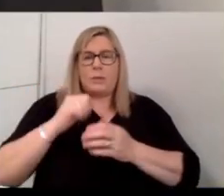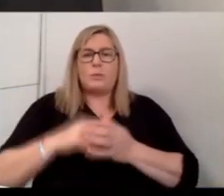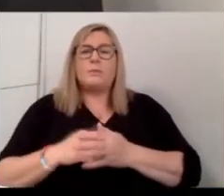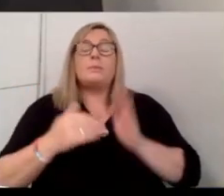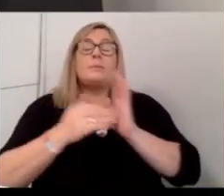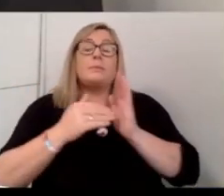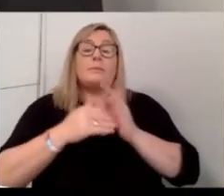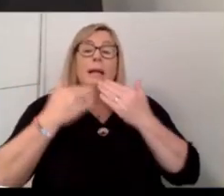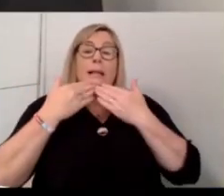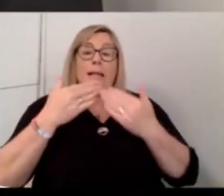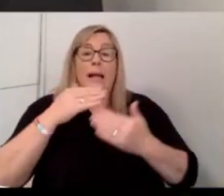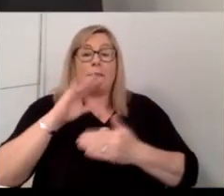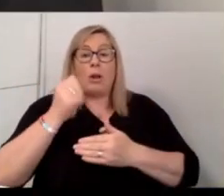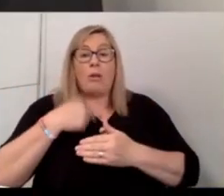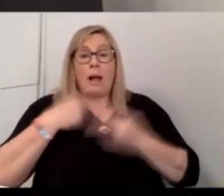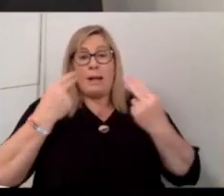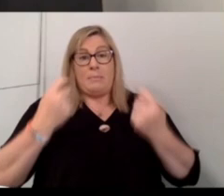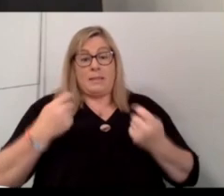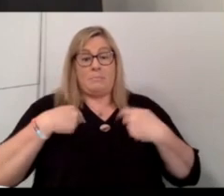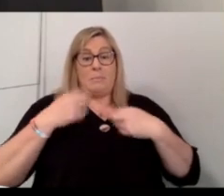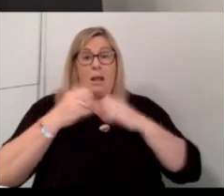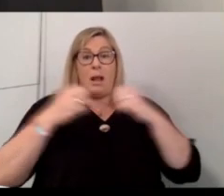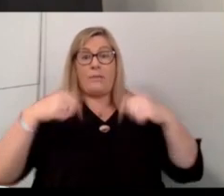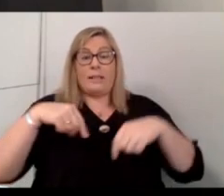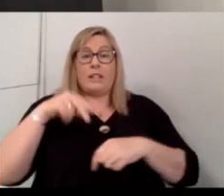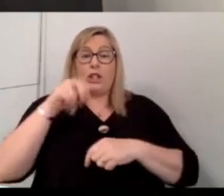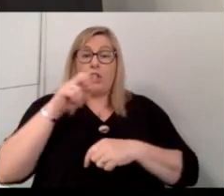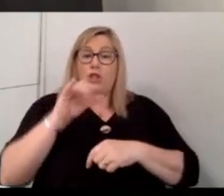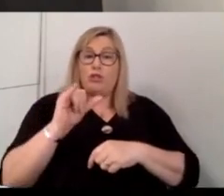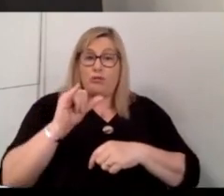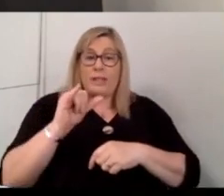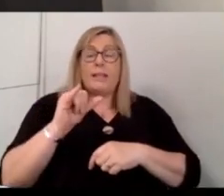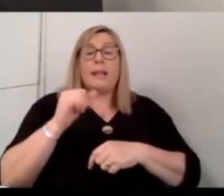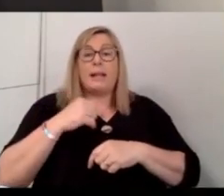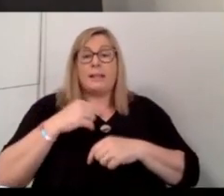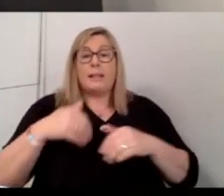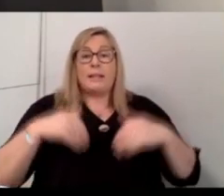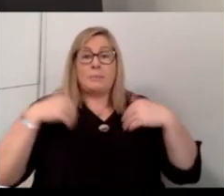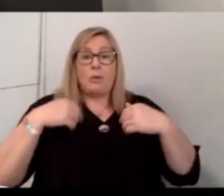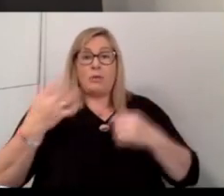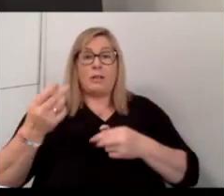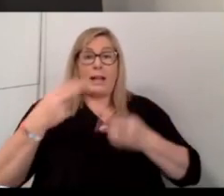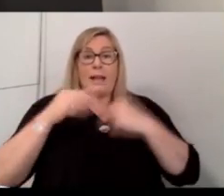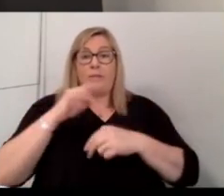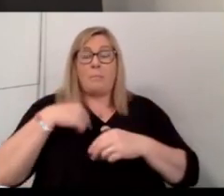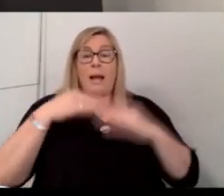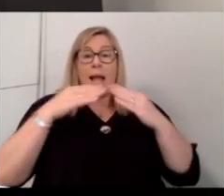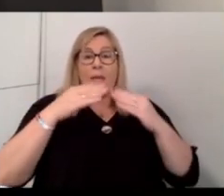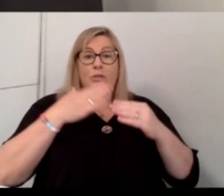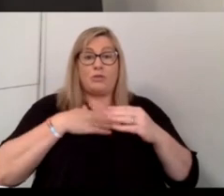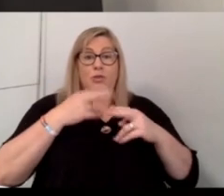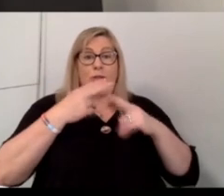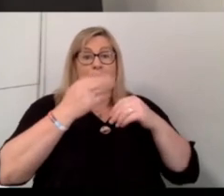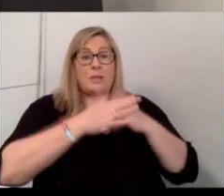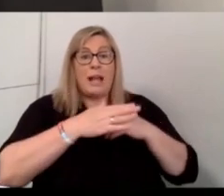thanks Laura. I'm sitting right now in our office in Newry. And this morning, I came from my house, which is just outside on docks. So